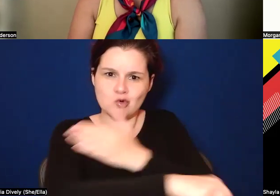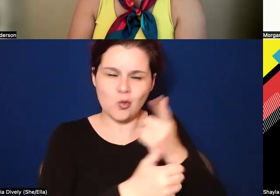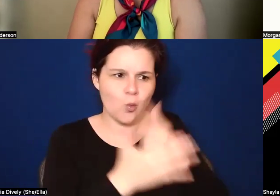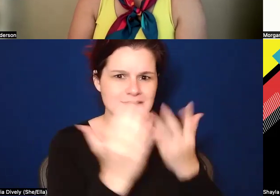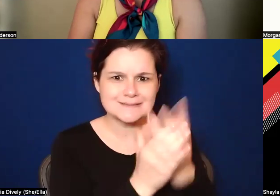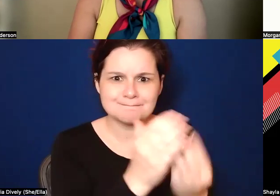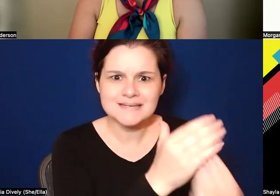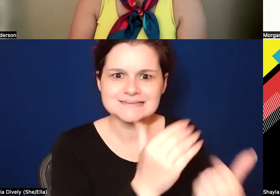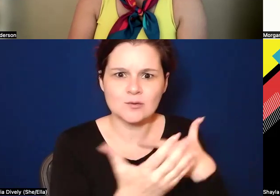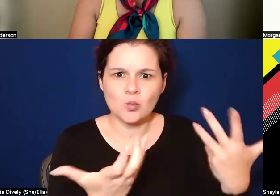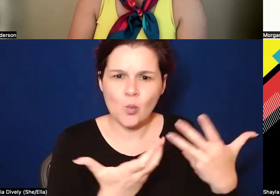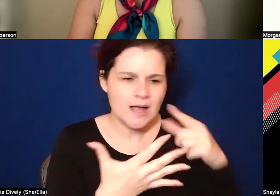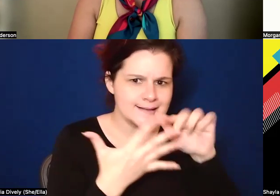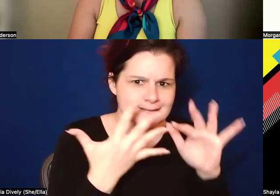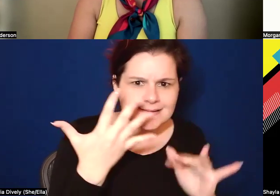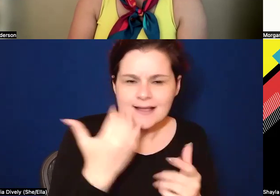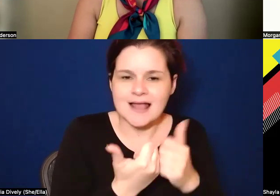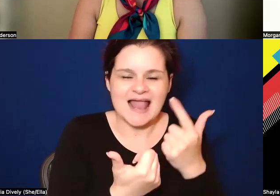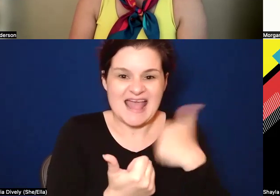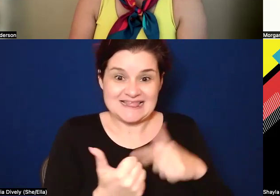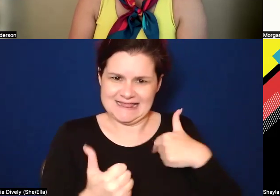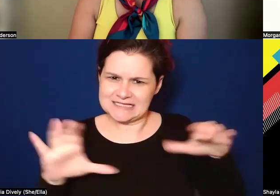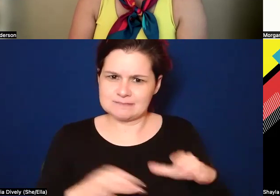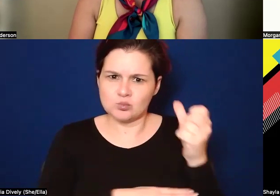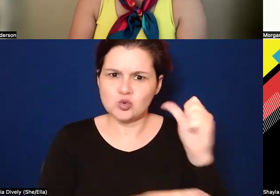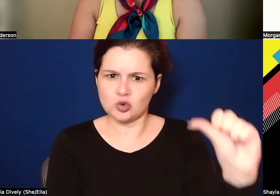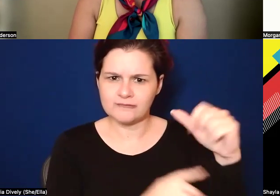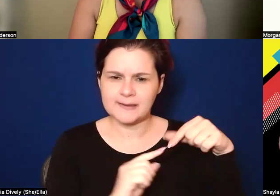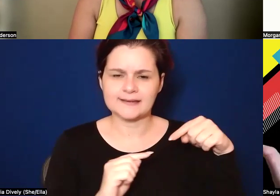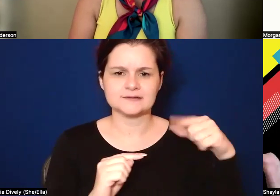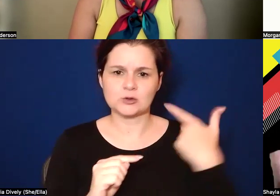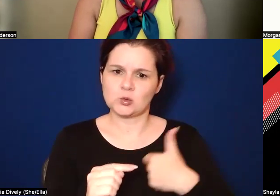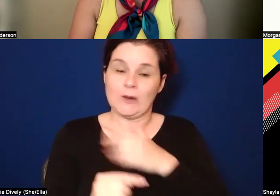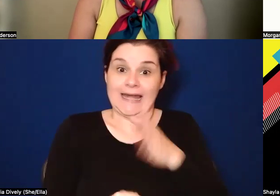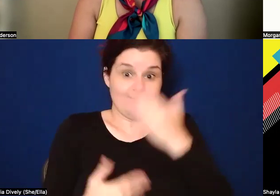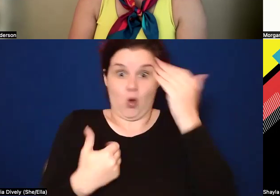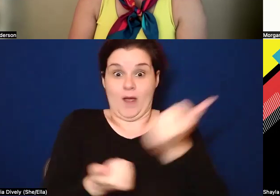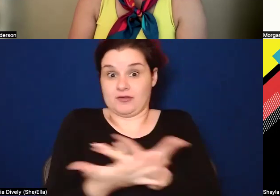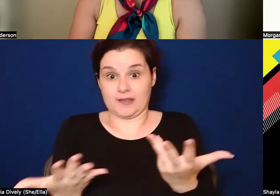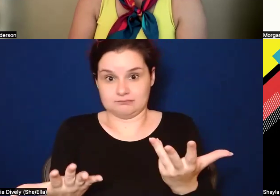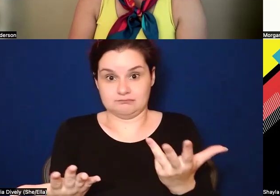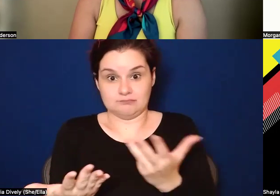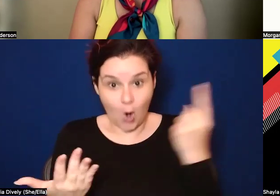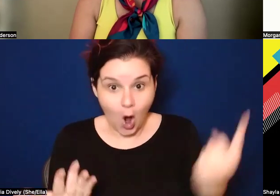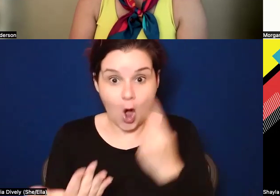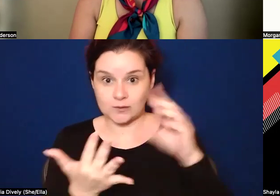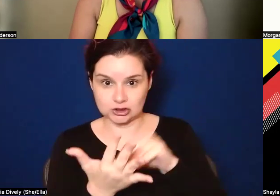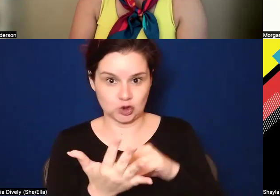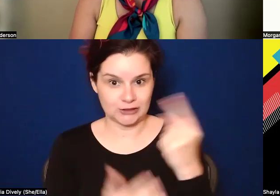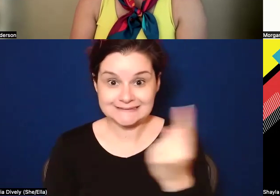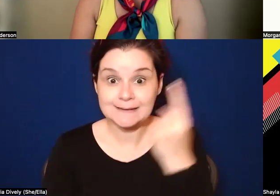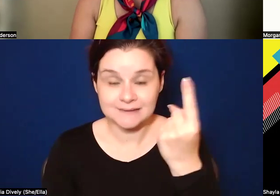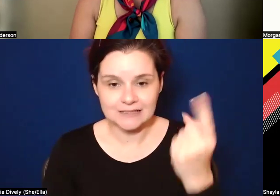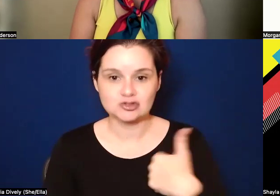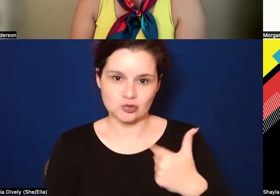or learning, um, you know, in this movement, um, we can never know everything, right. It's, we're always learning something. So